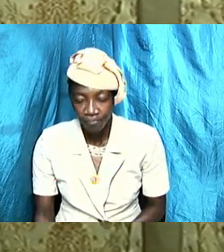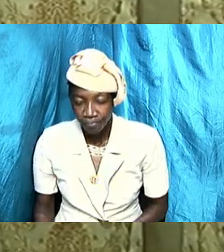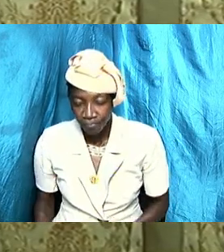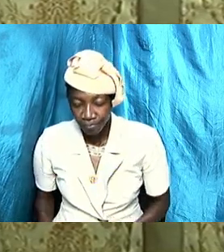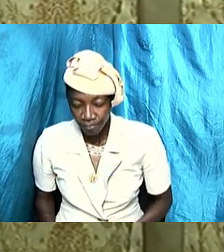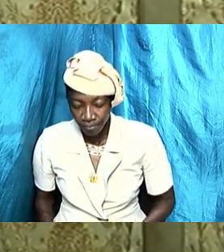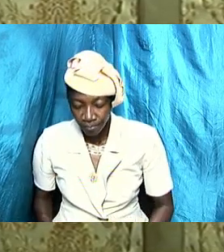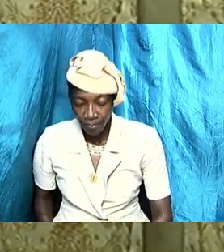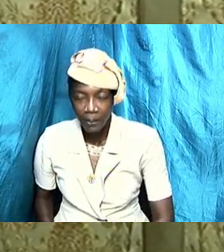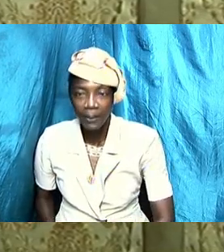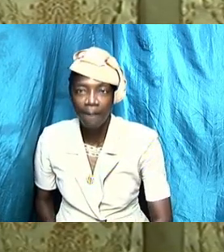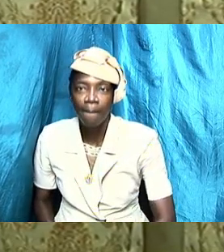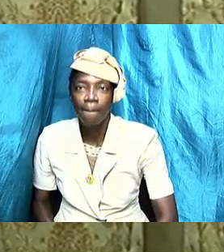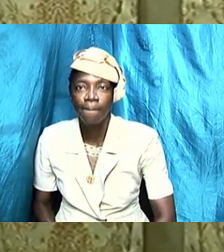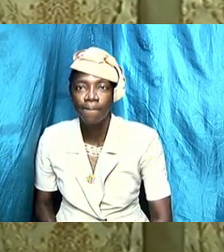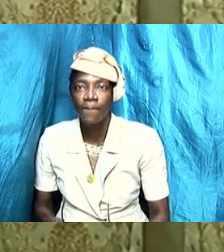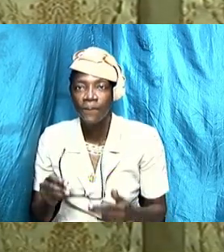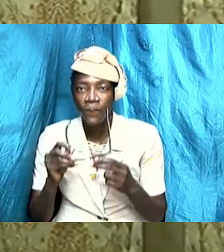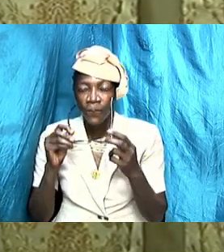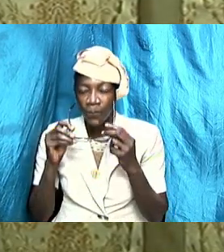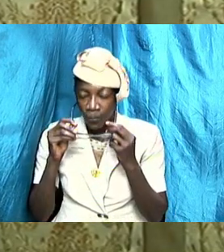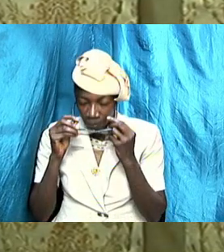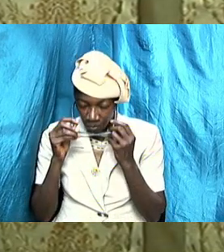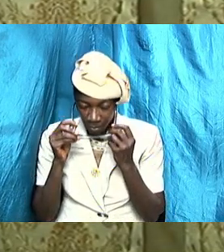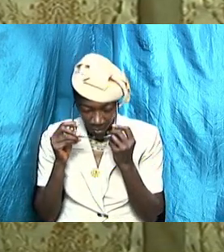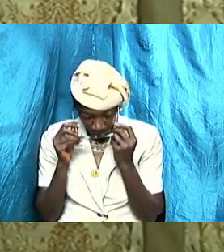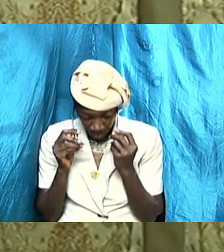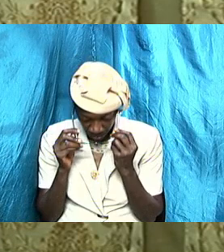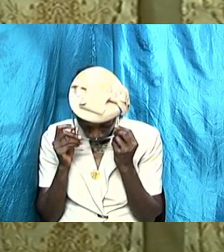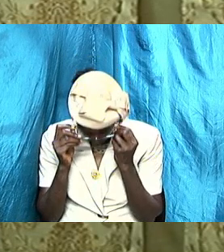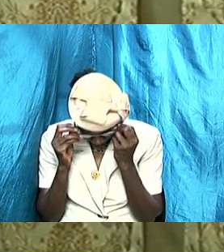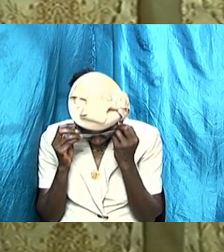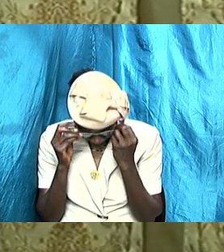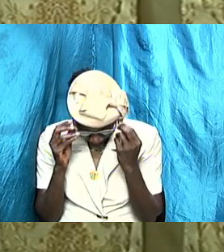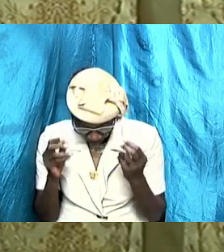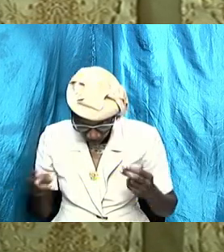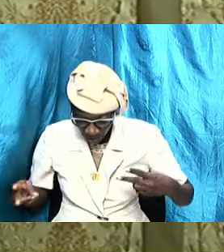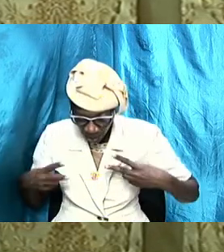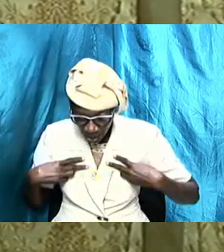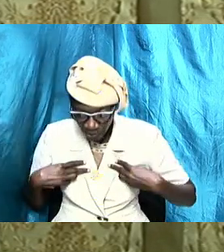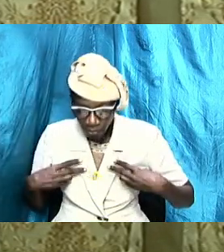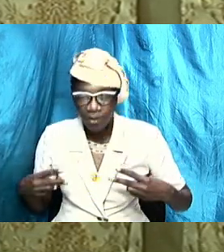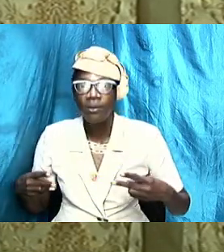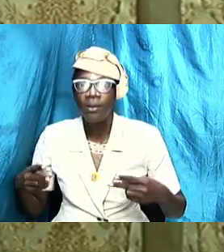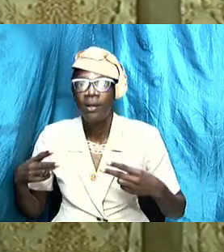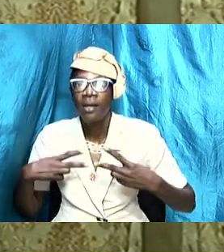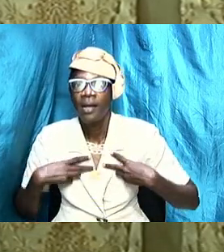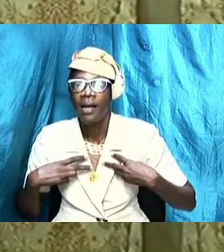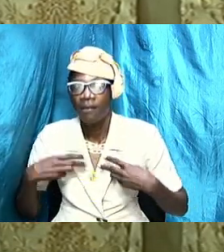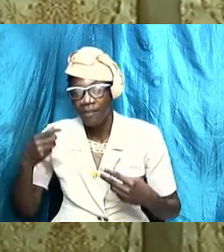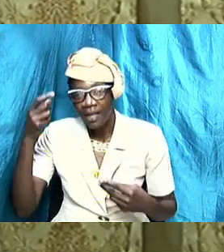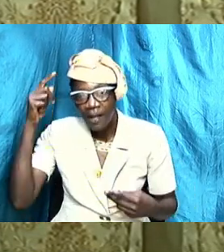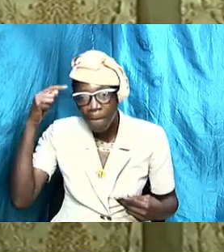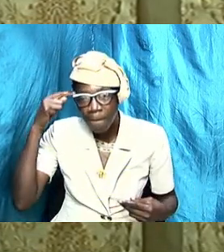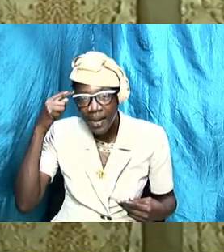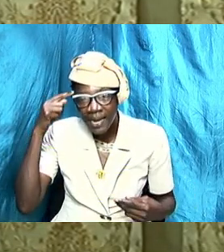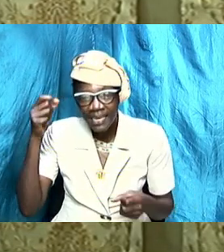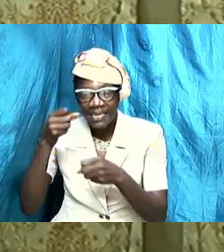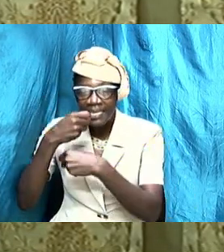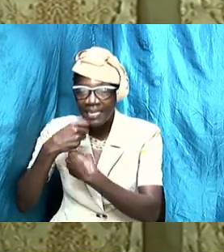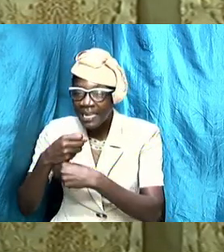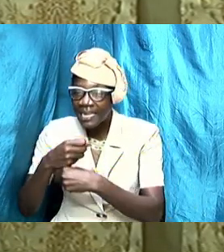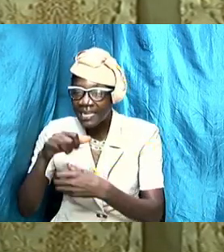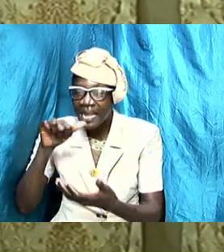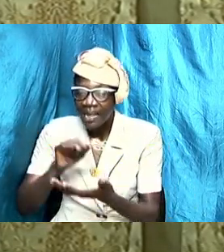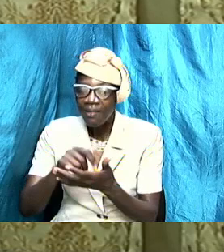we have to determine and establish a mindset that this is what we want